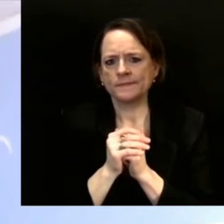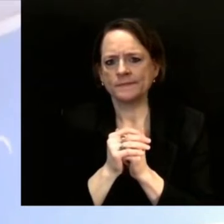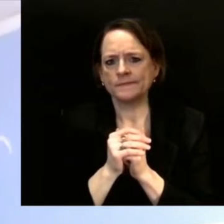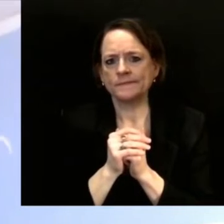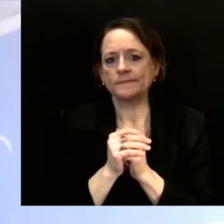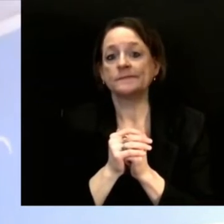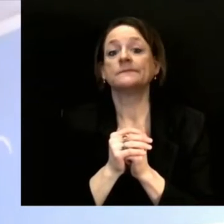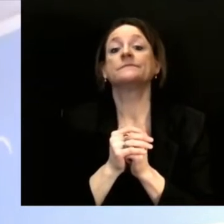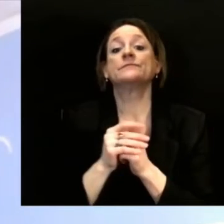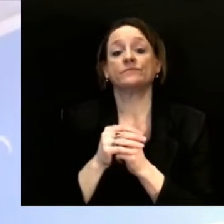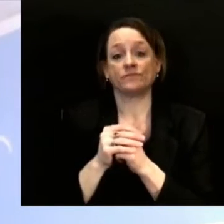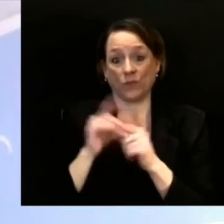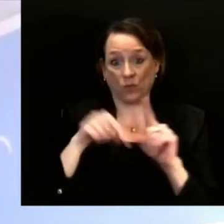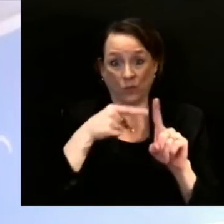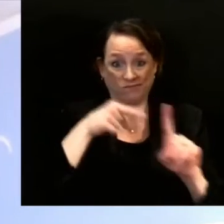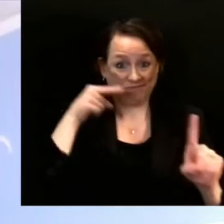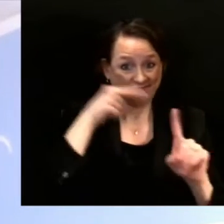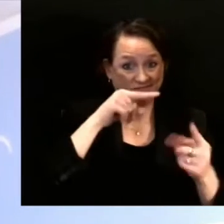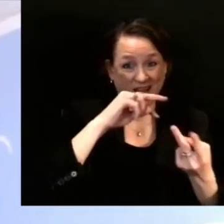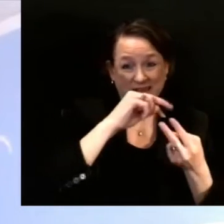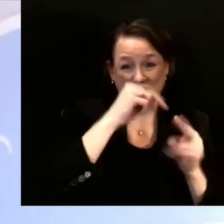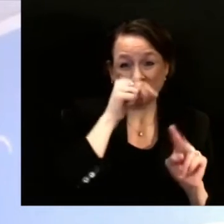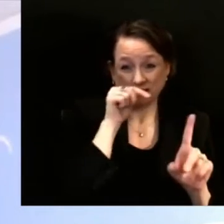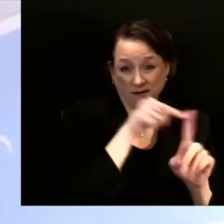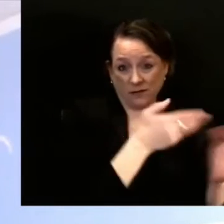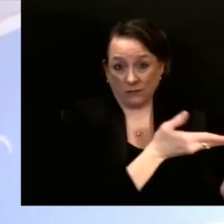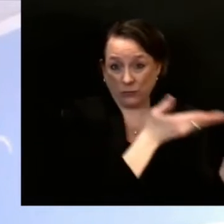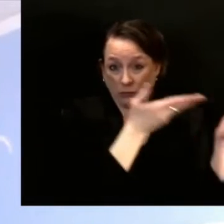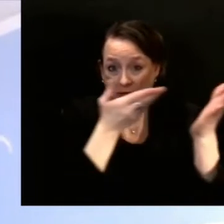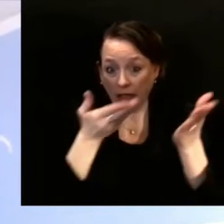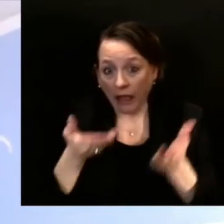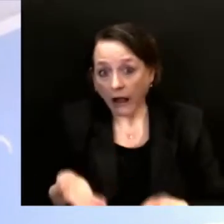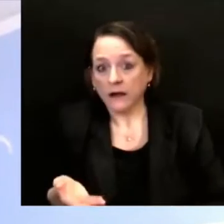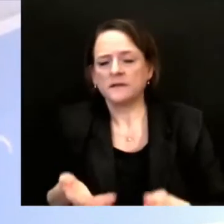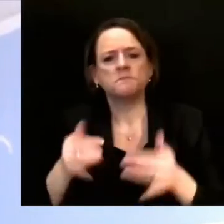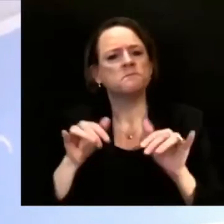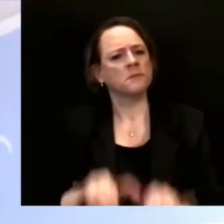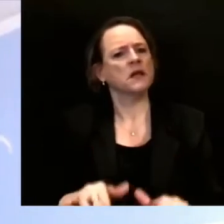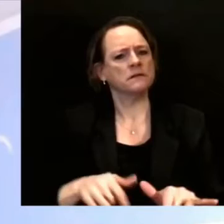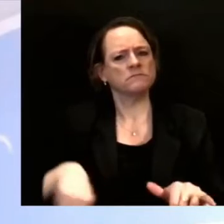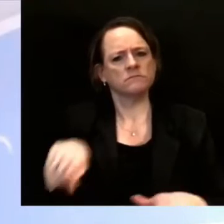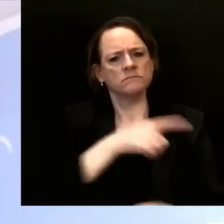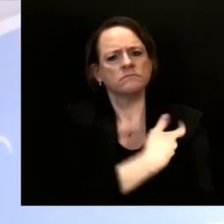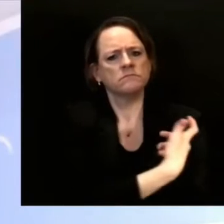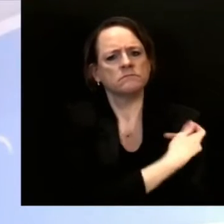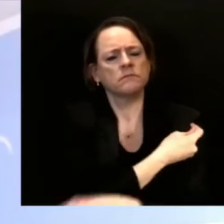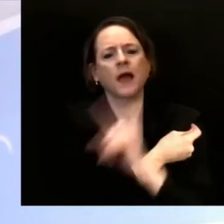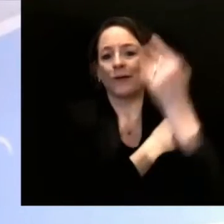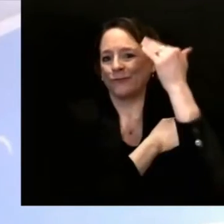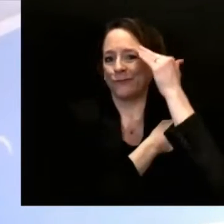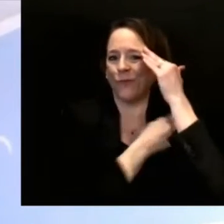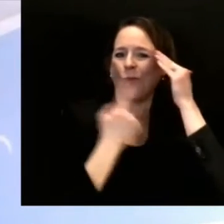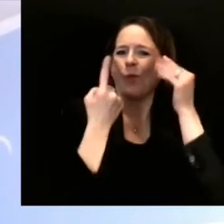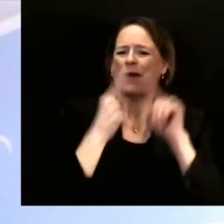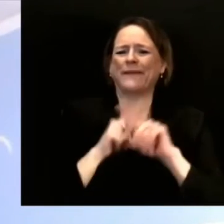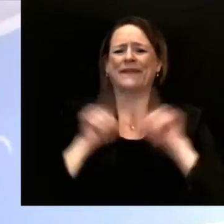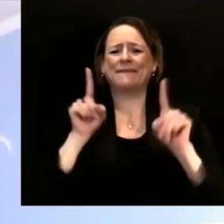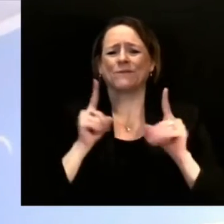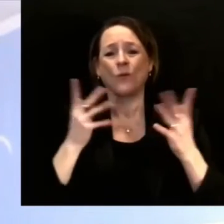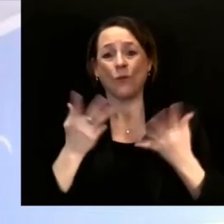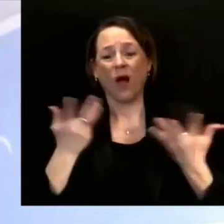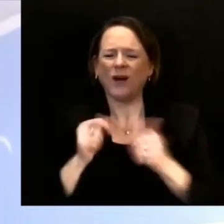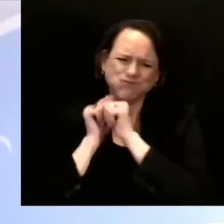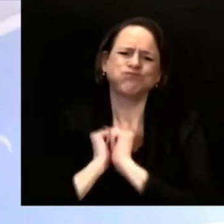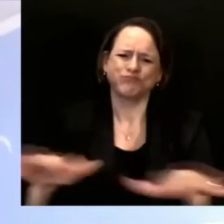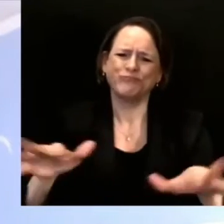possible that mutations can help the virus spread more easily or cause infection to be either more or less severe, or can lead to resistance to